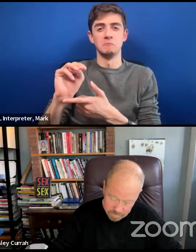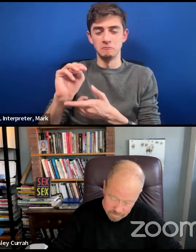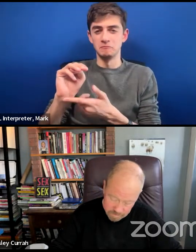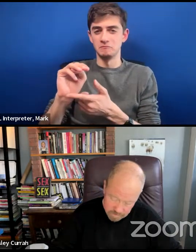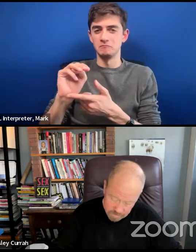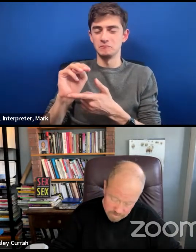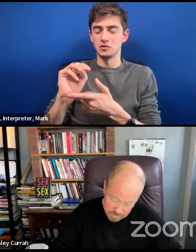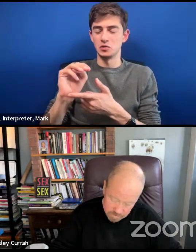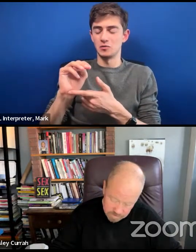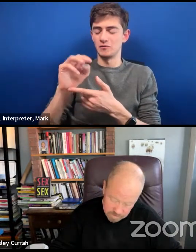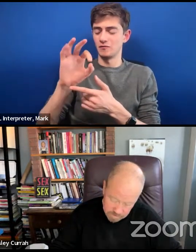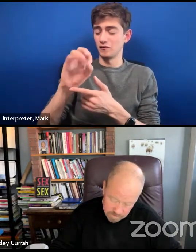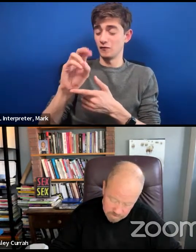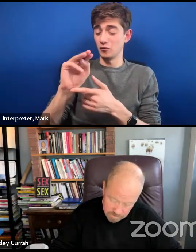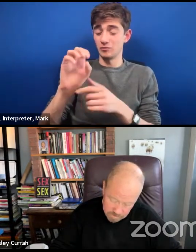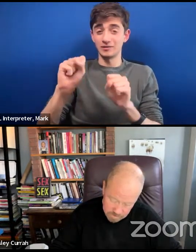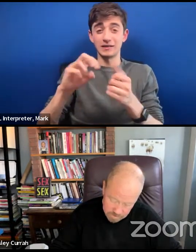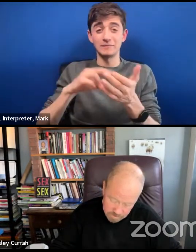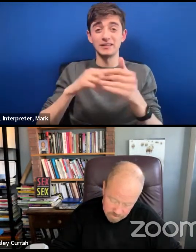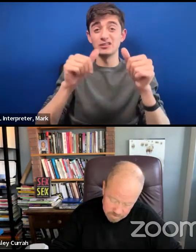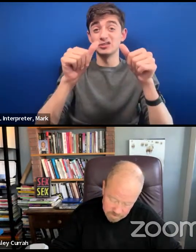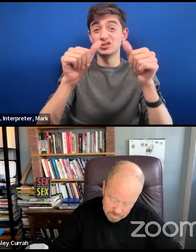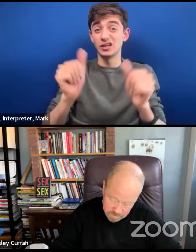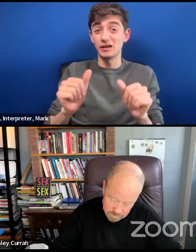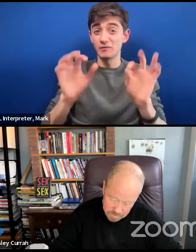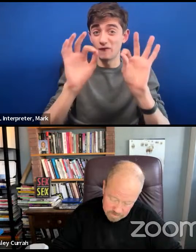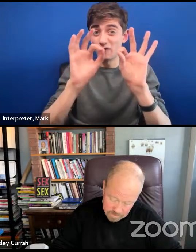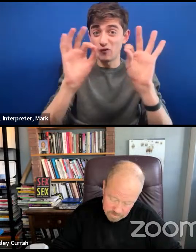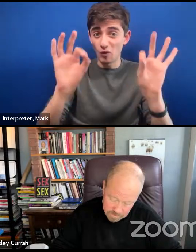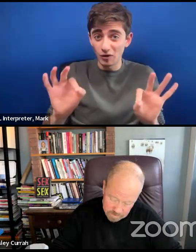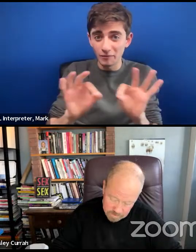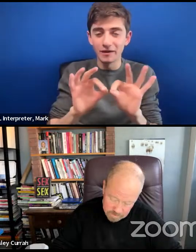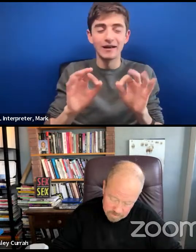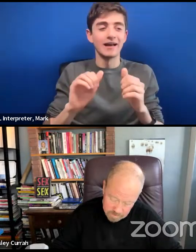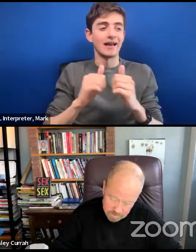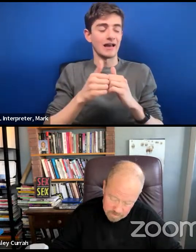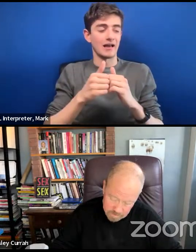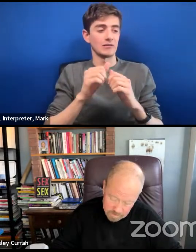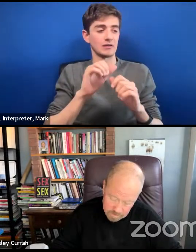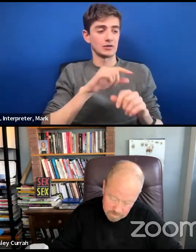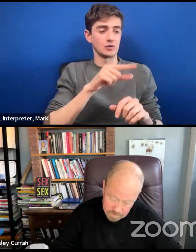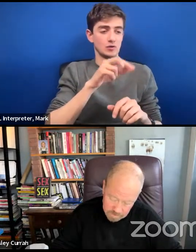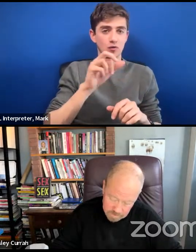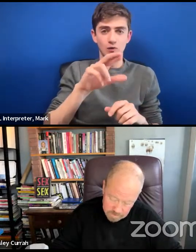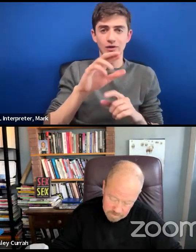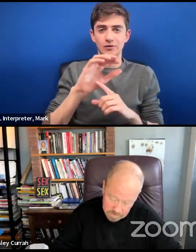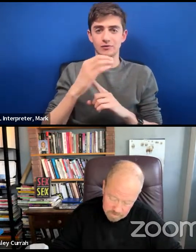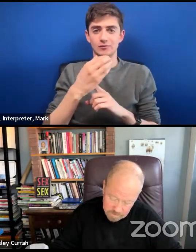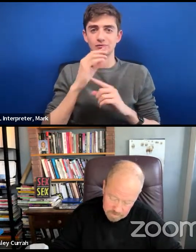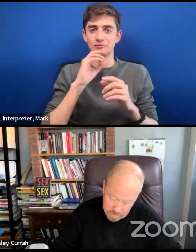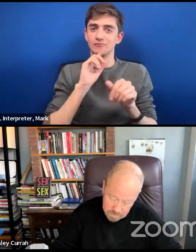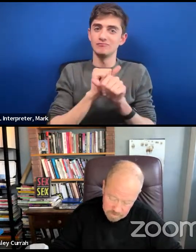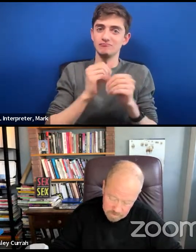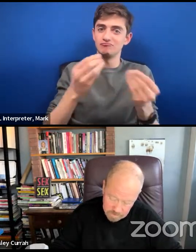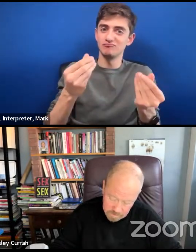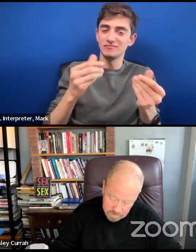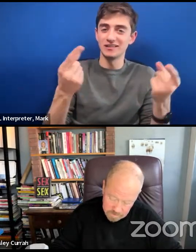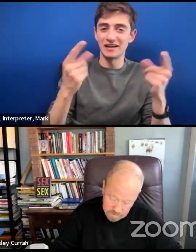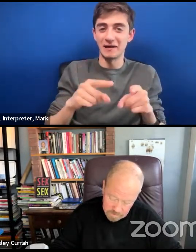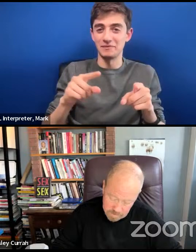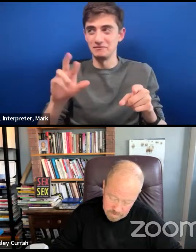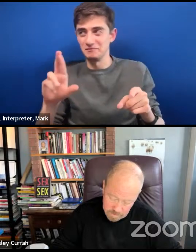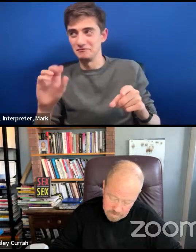by which queer creative culture is materially imagined, Ramsey you can correct me if I'm wrong, and